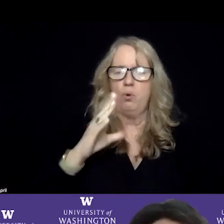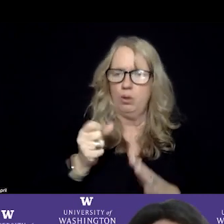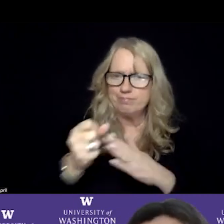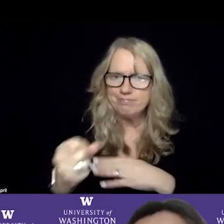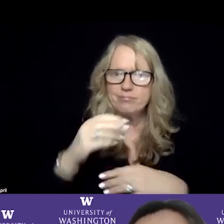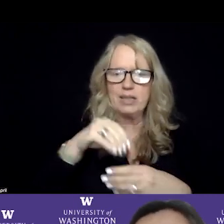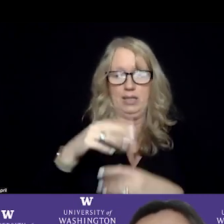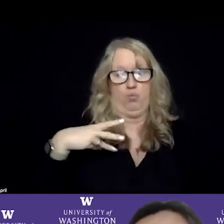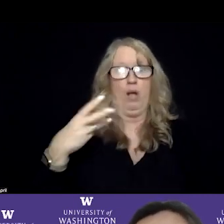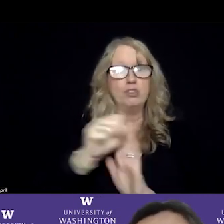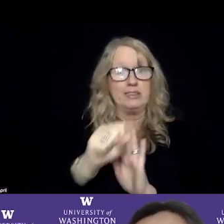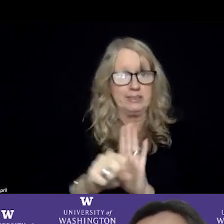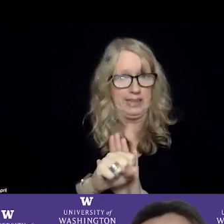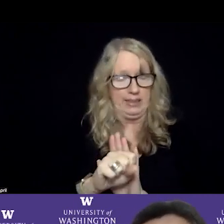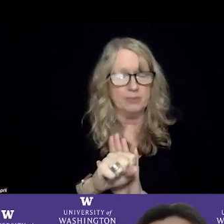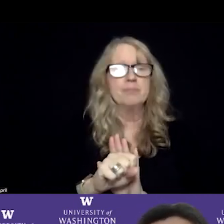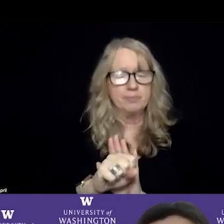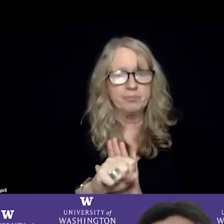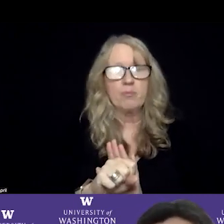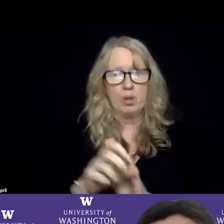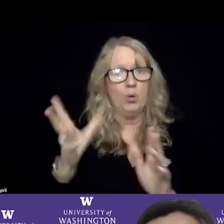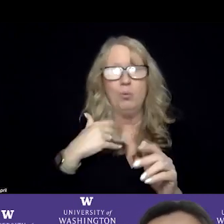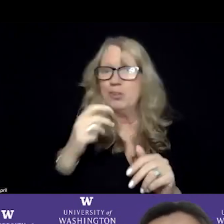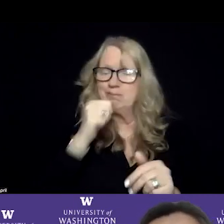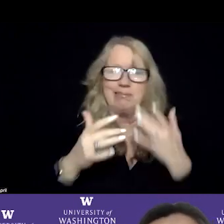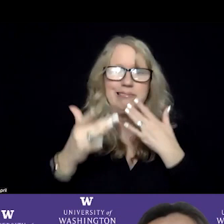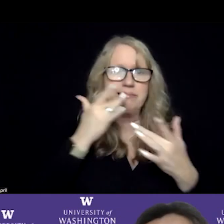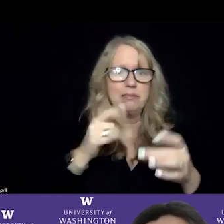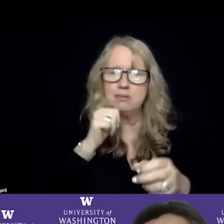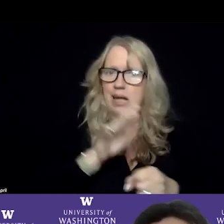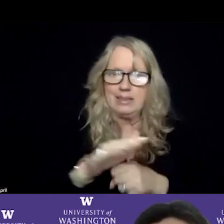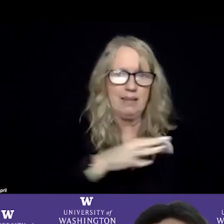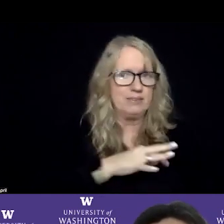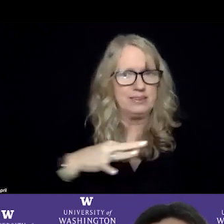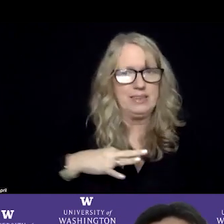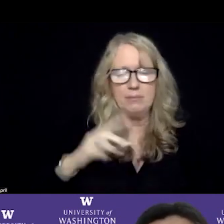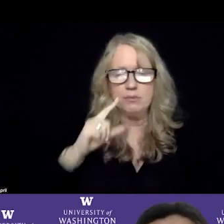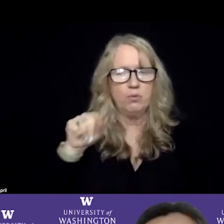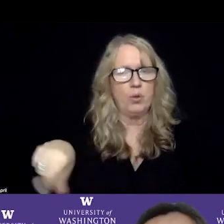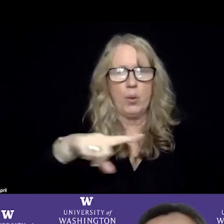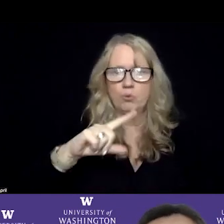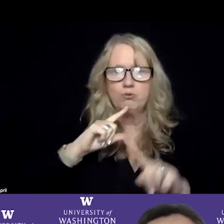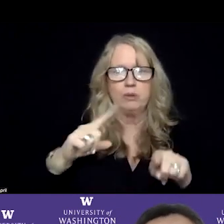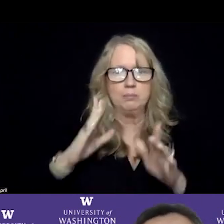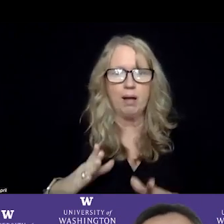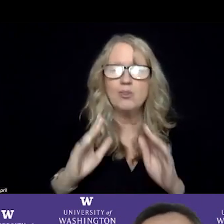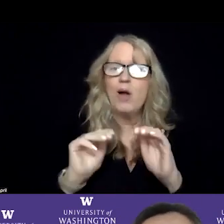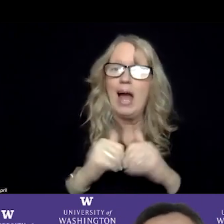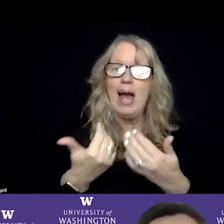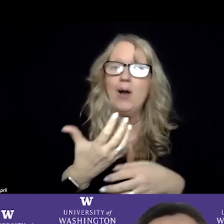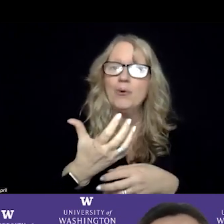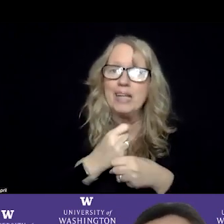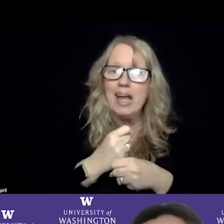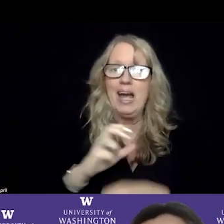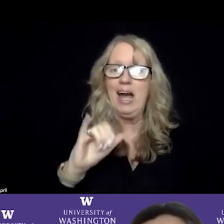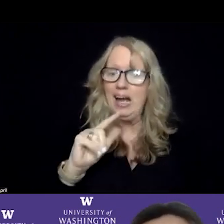Washington state. And we're severely understaffed with those designated crisis responders. And so the only way to get an